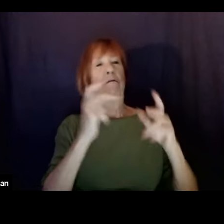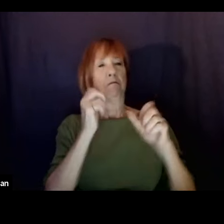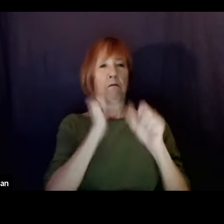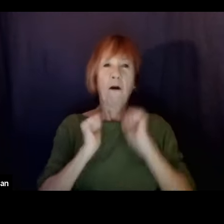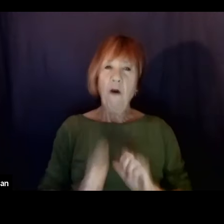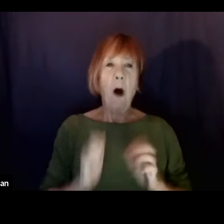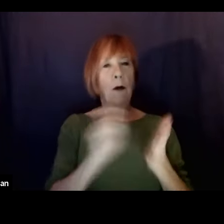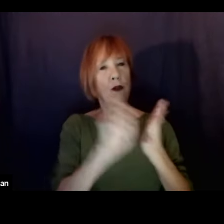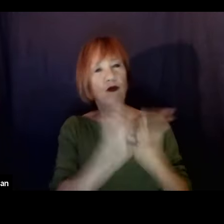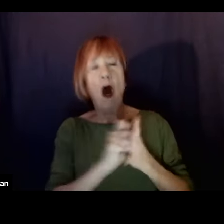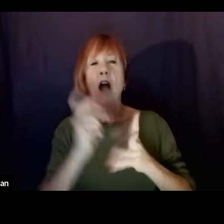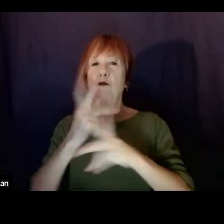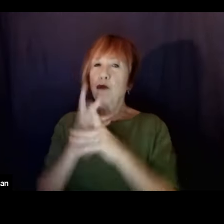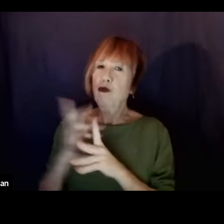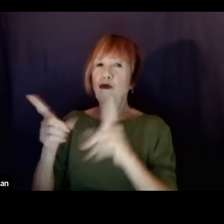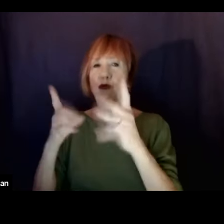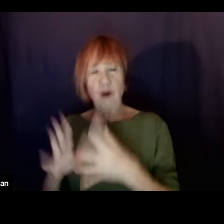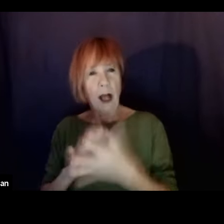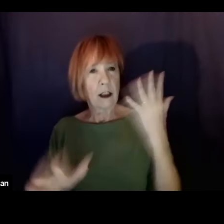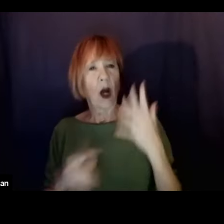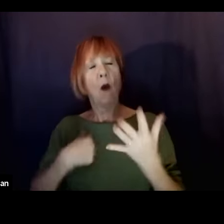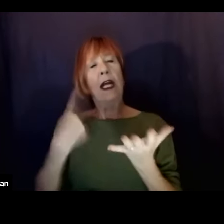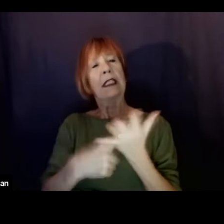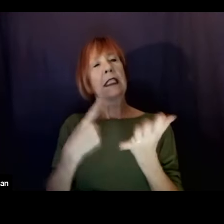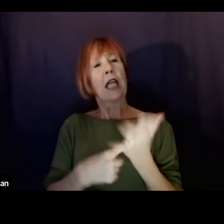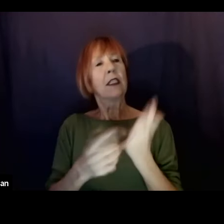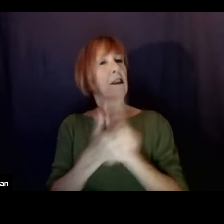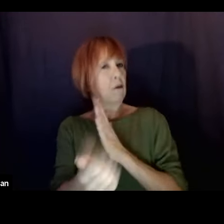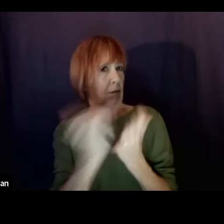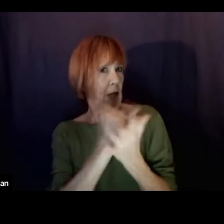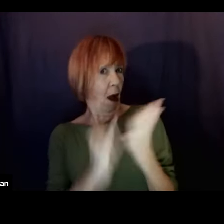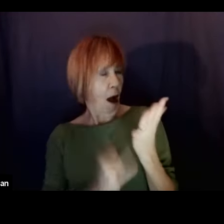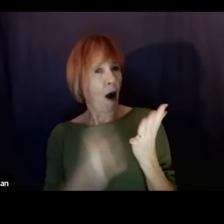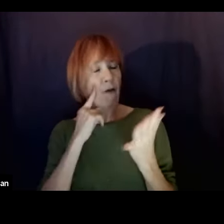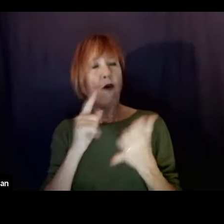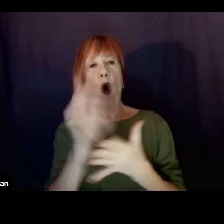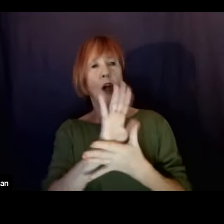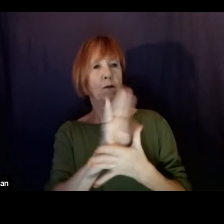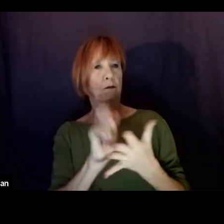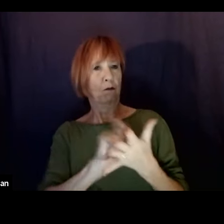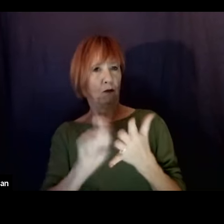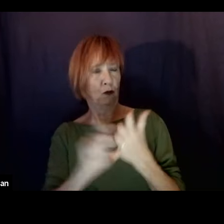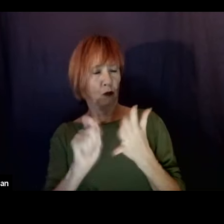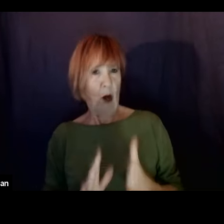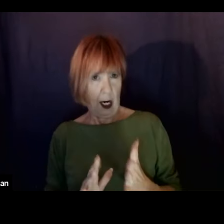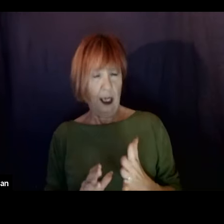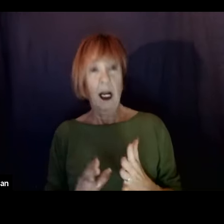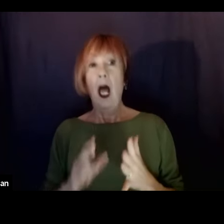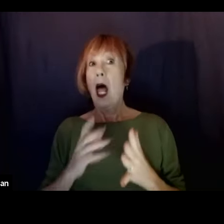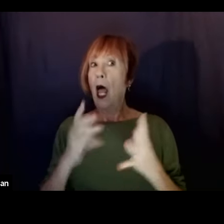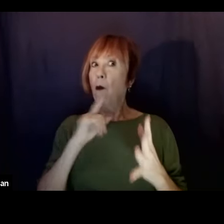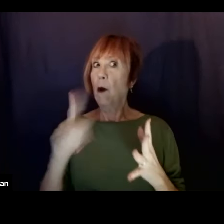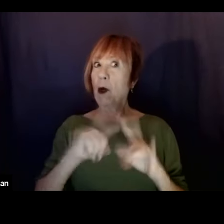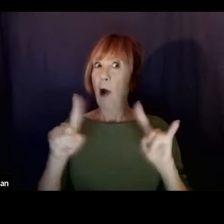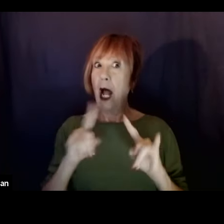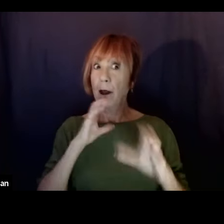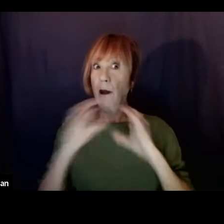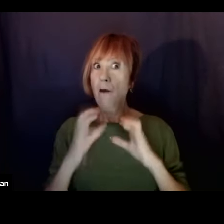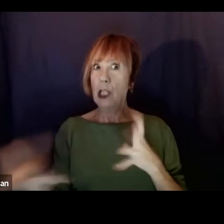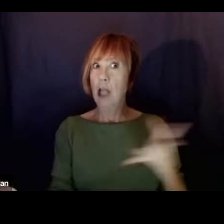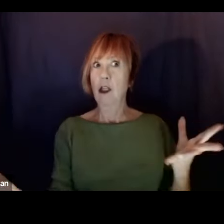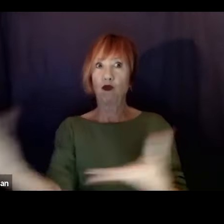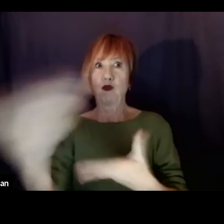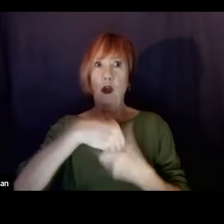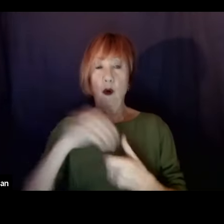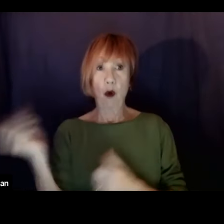the industry. We discuss the skills and craft of screenwriting while making sure that the conversation stays inclusive. So if you're a new writer, the